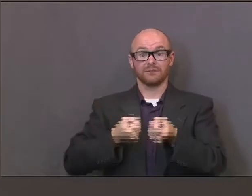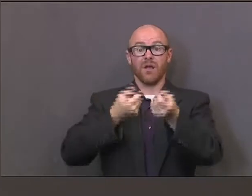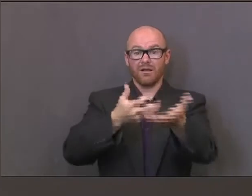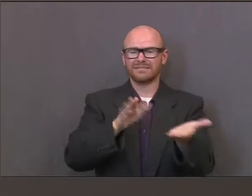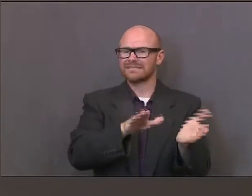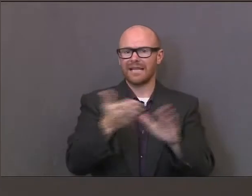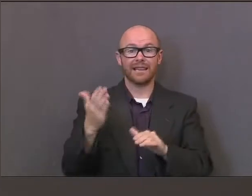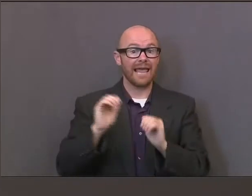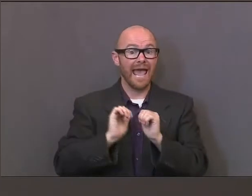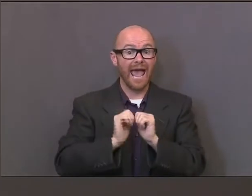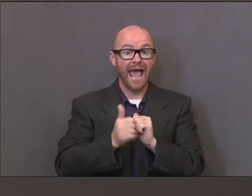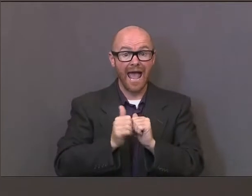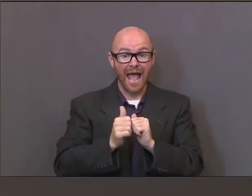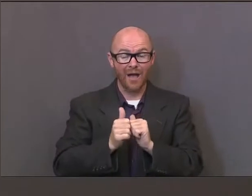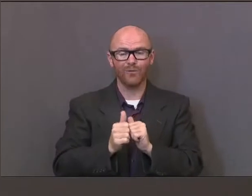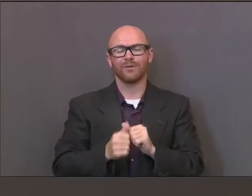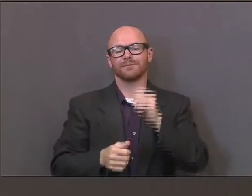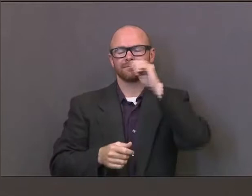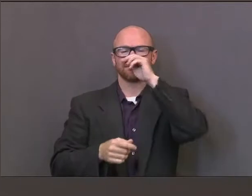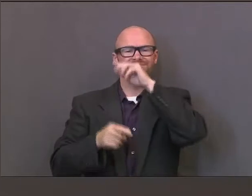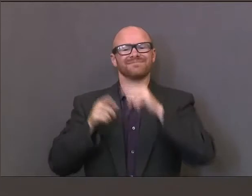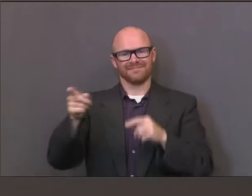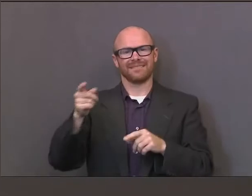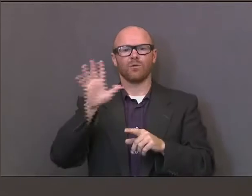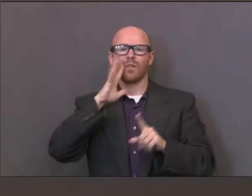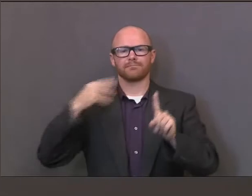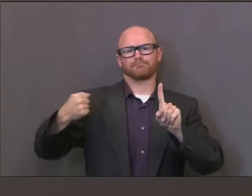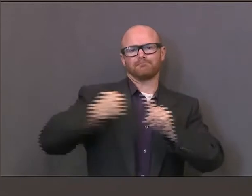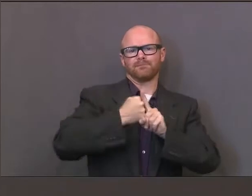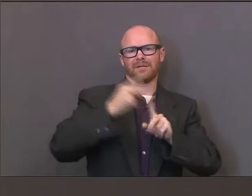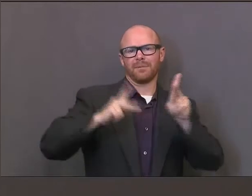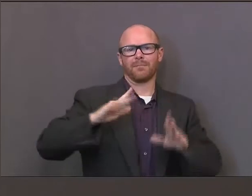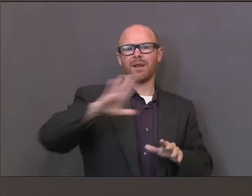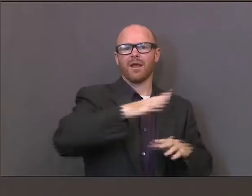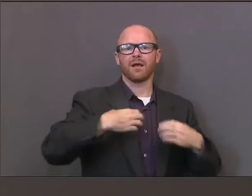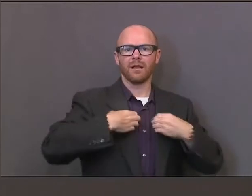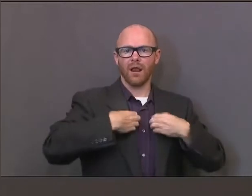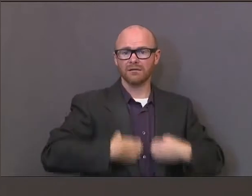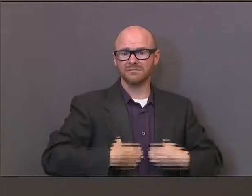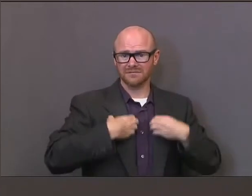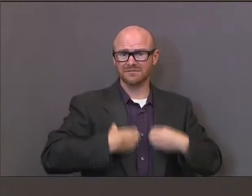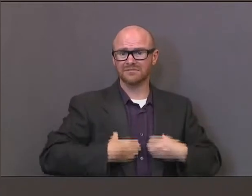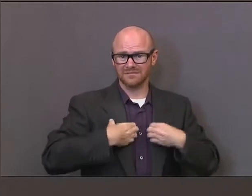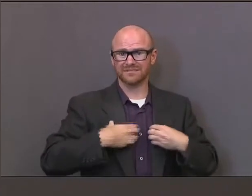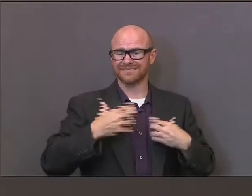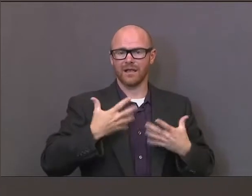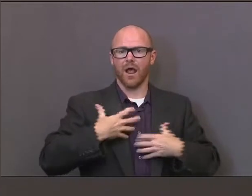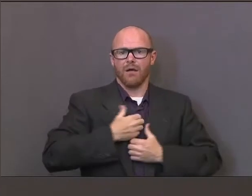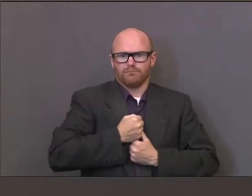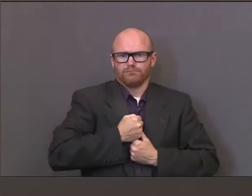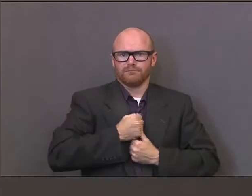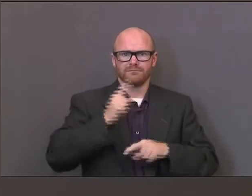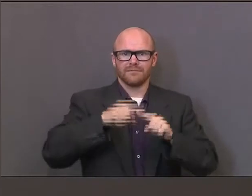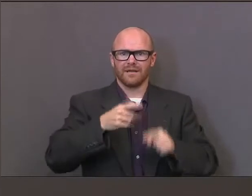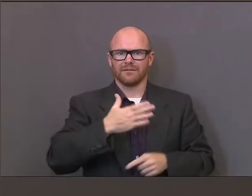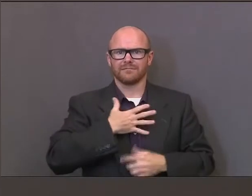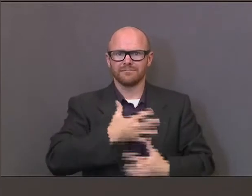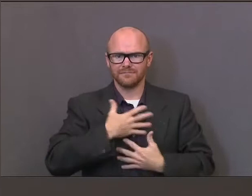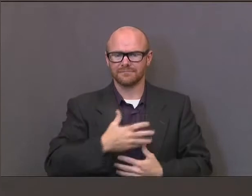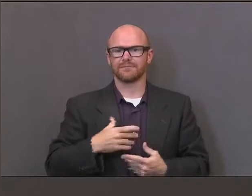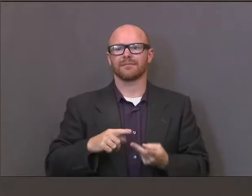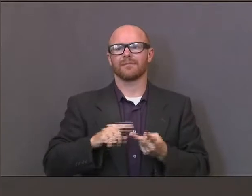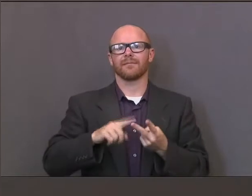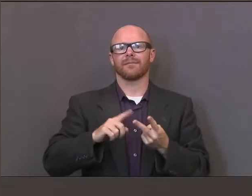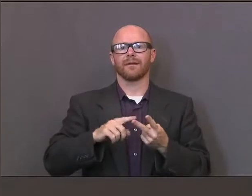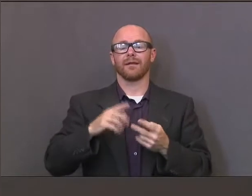of mechanisms, which range from respiratory failure, acute lung injury, sepsis, aberrant